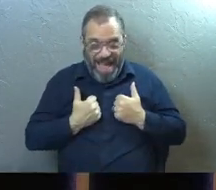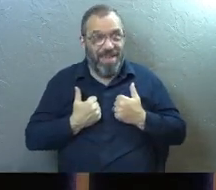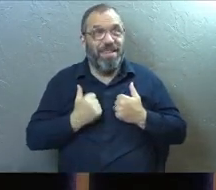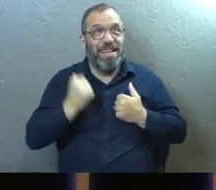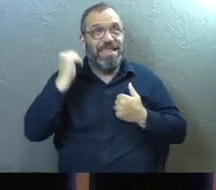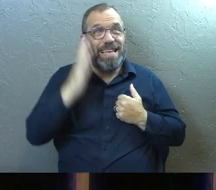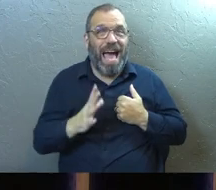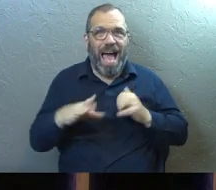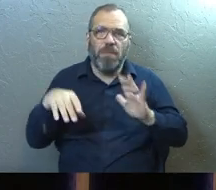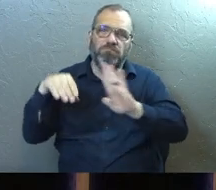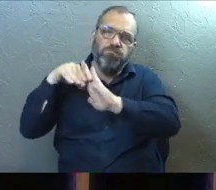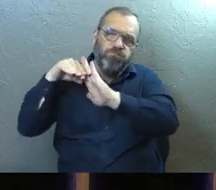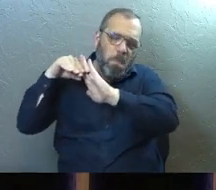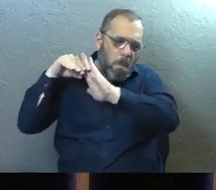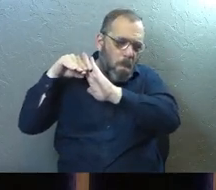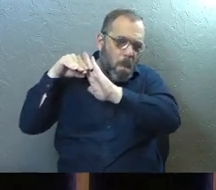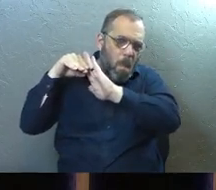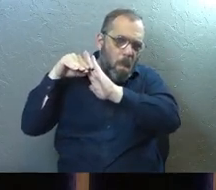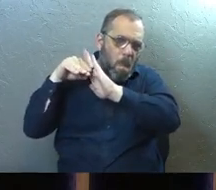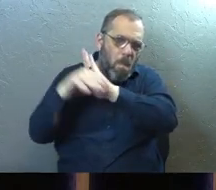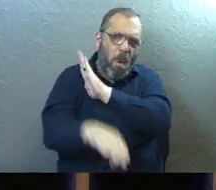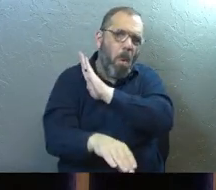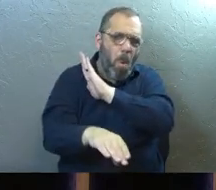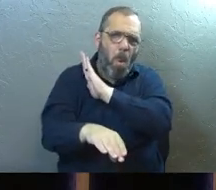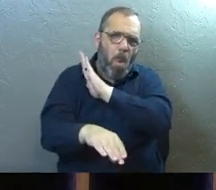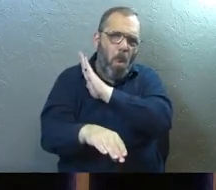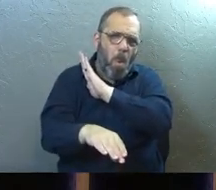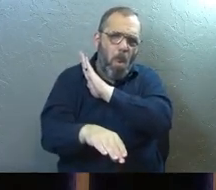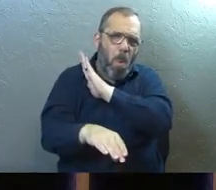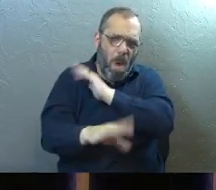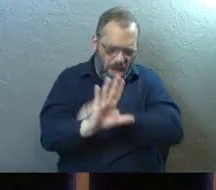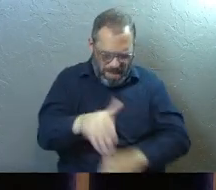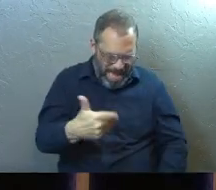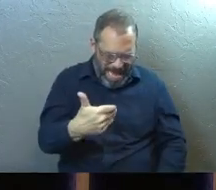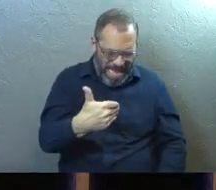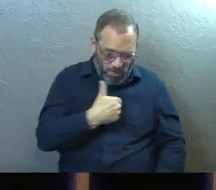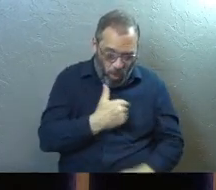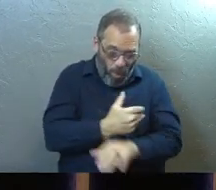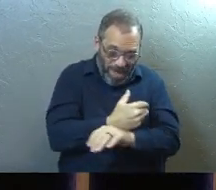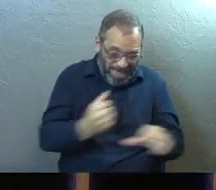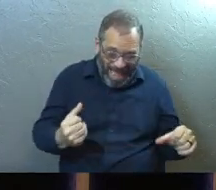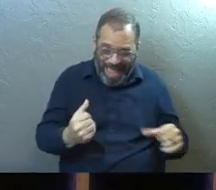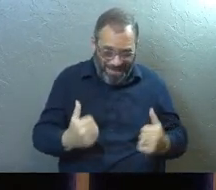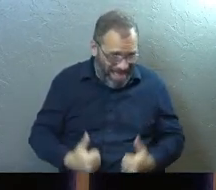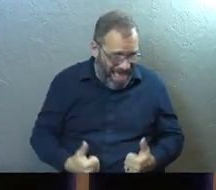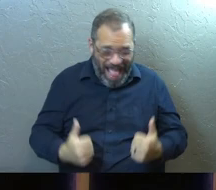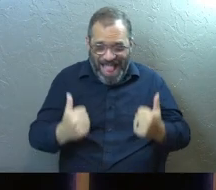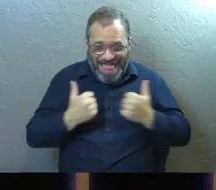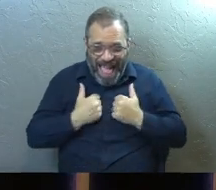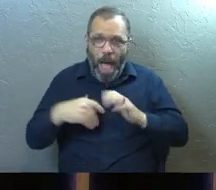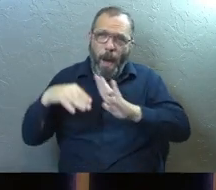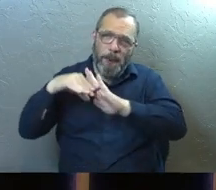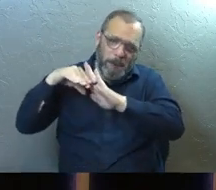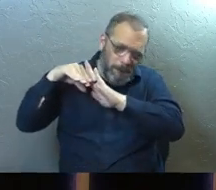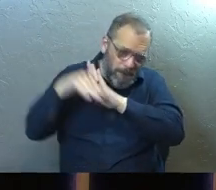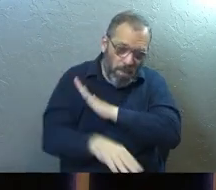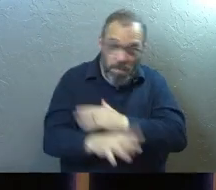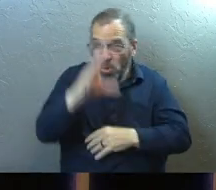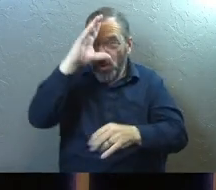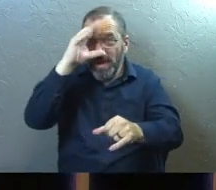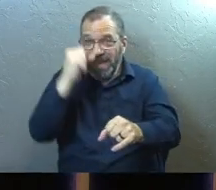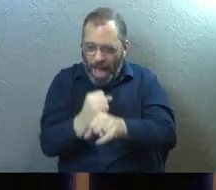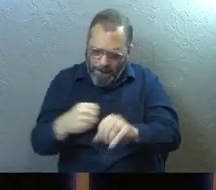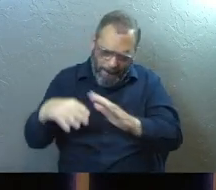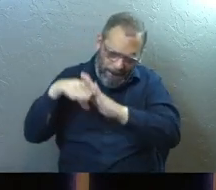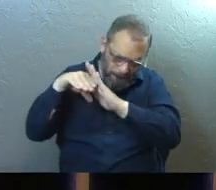God plummets. That sense that your soul is saved and alive plummets. Your confidence